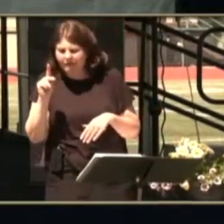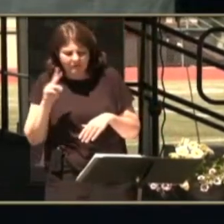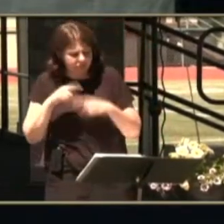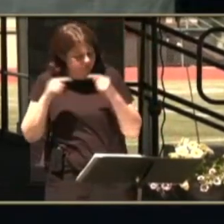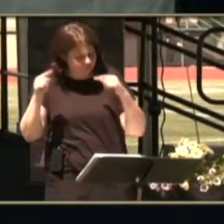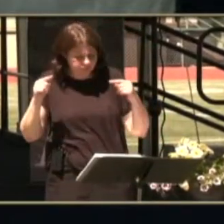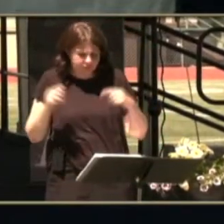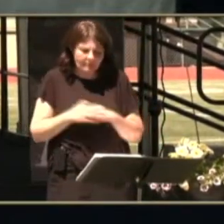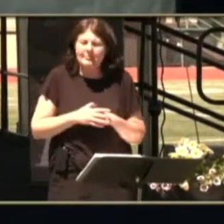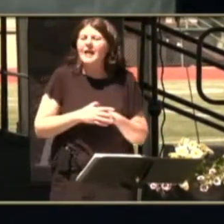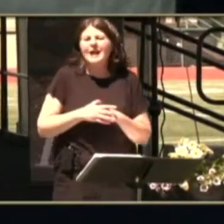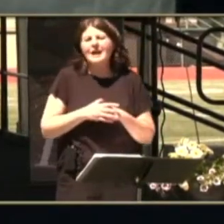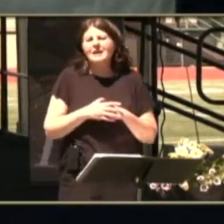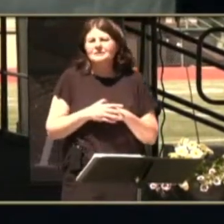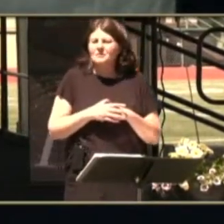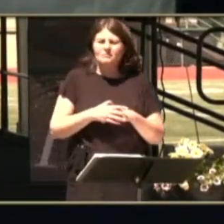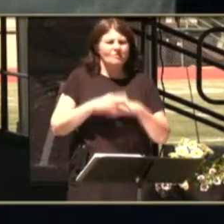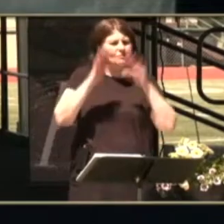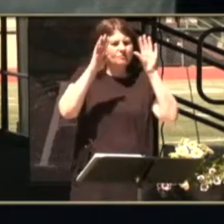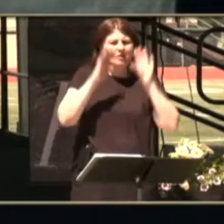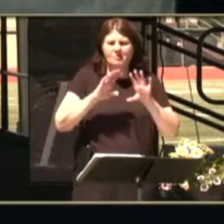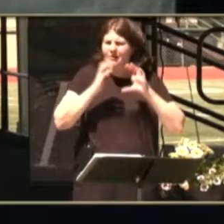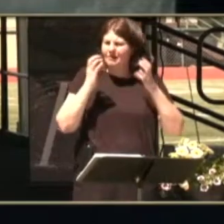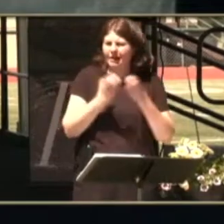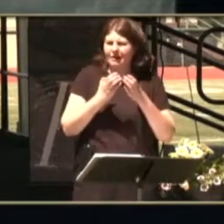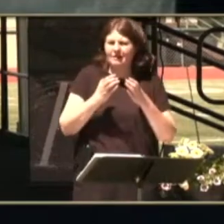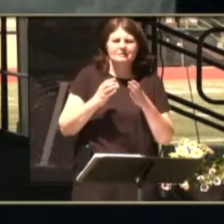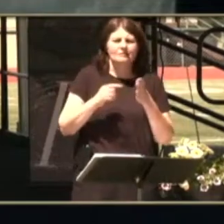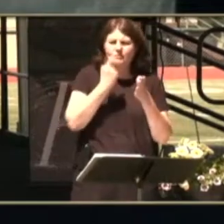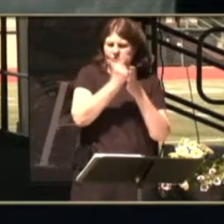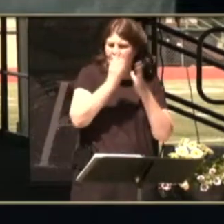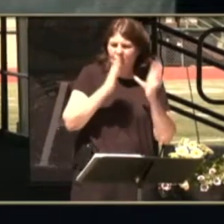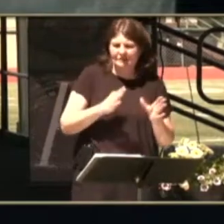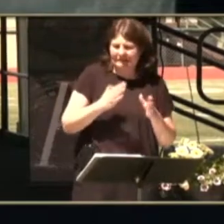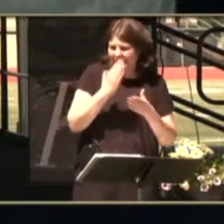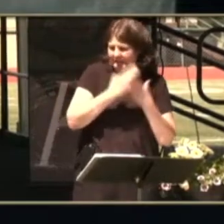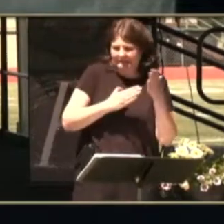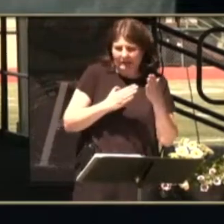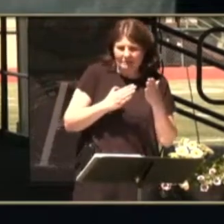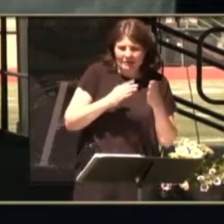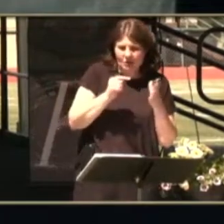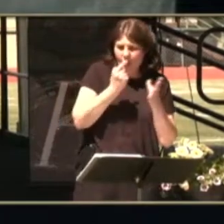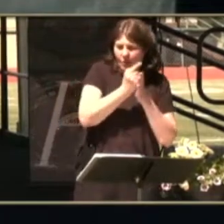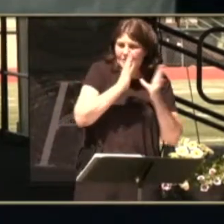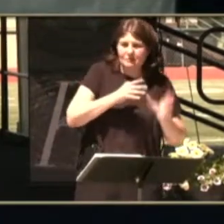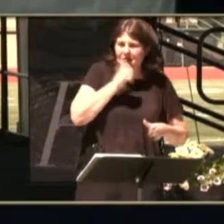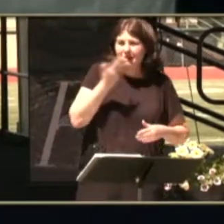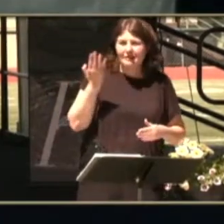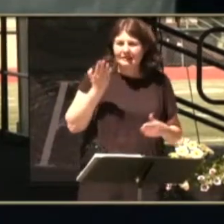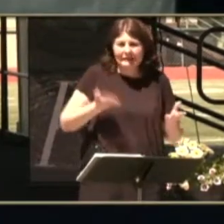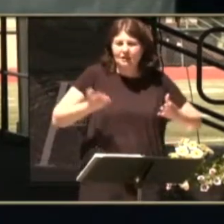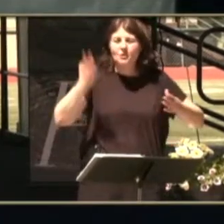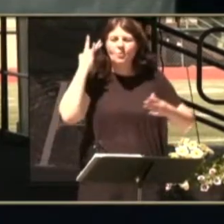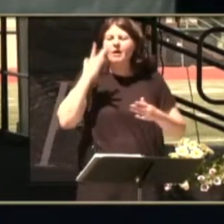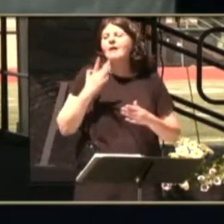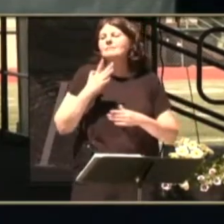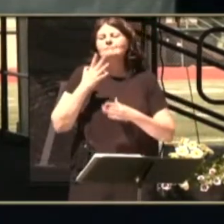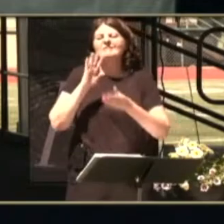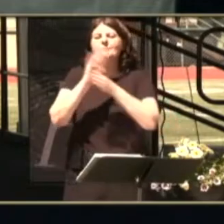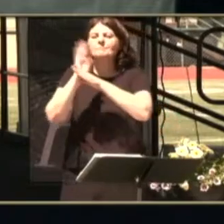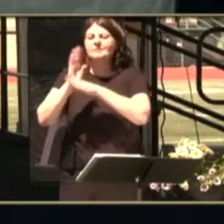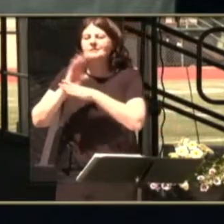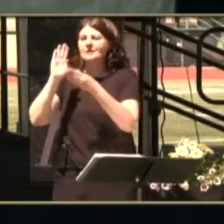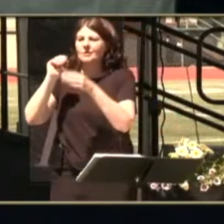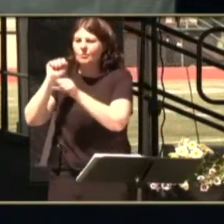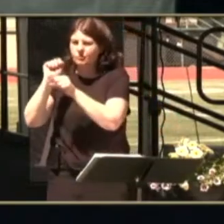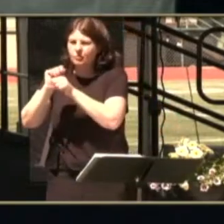class of graduates. Some are not here with us today due to their engagement in the community. Our graduates have made significant